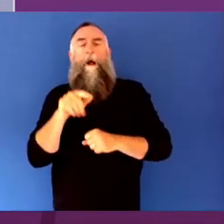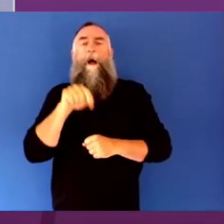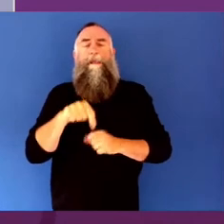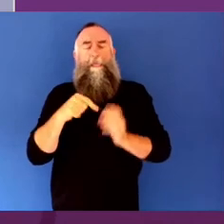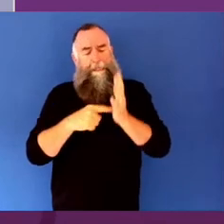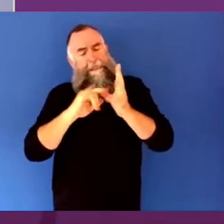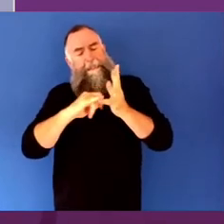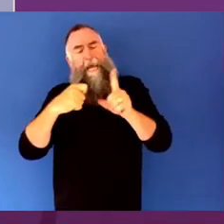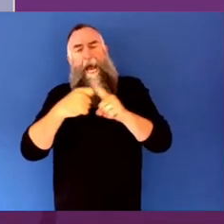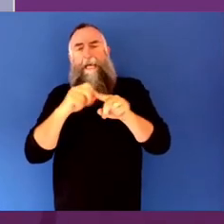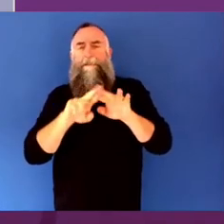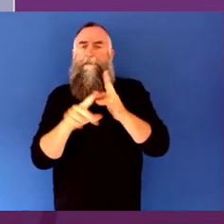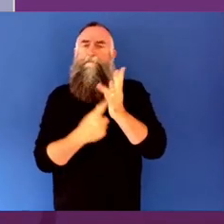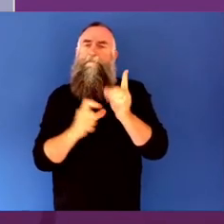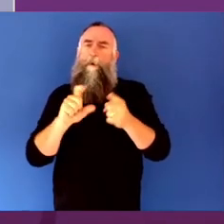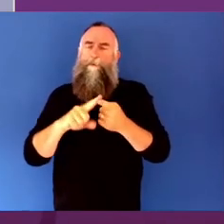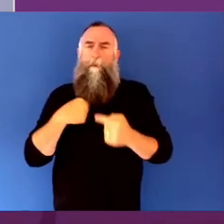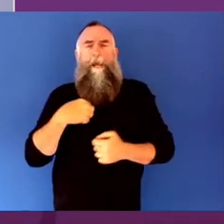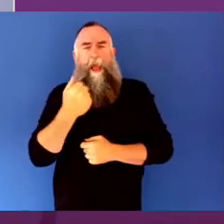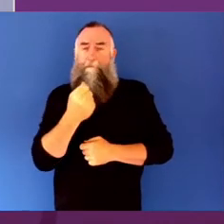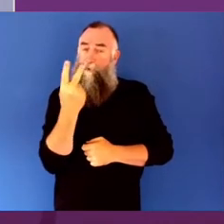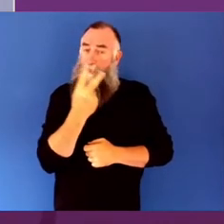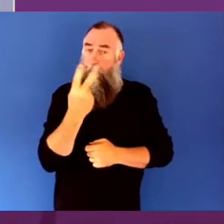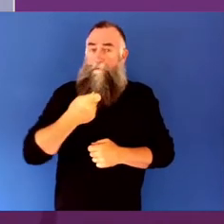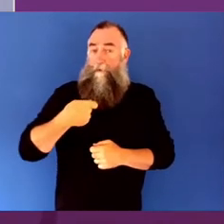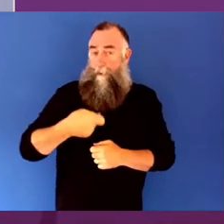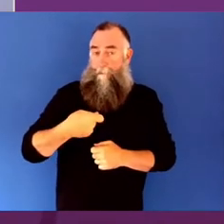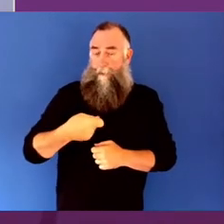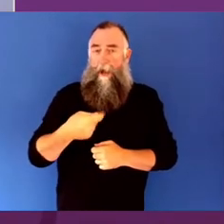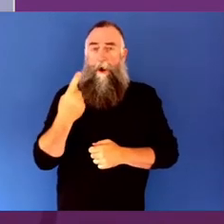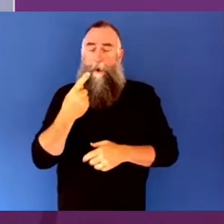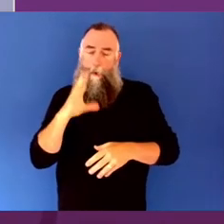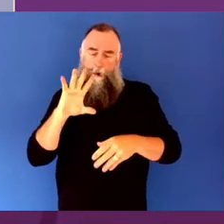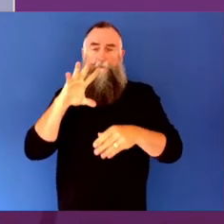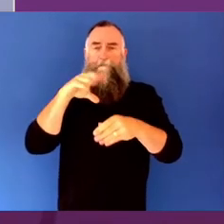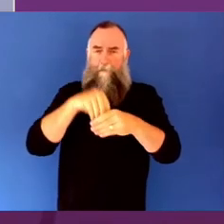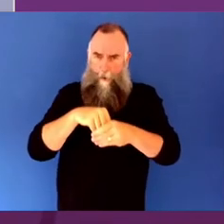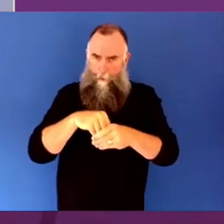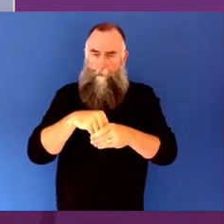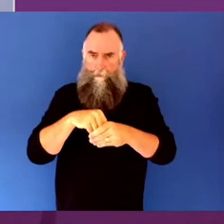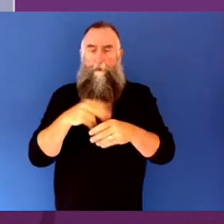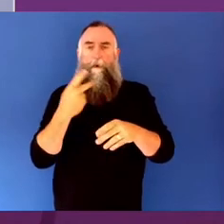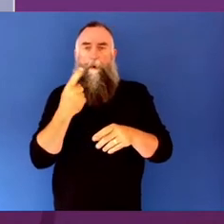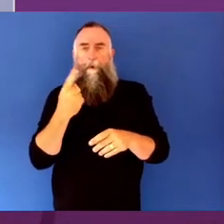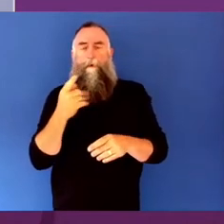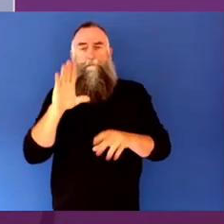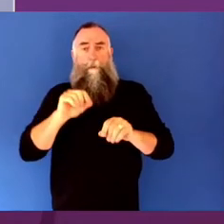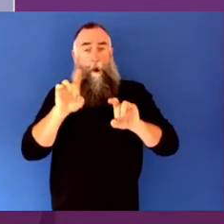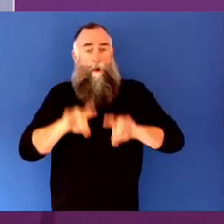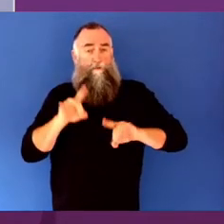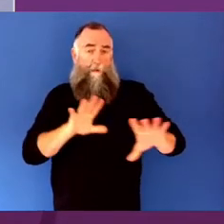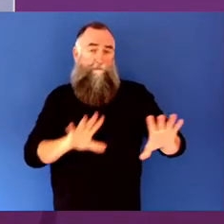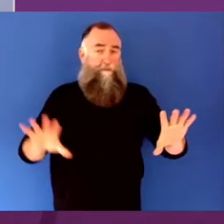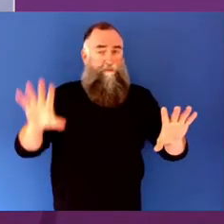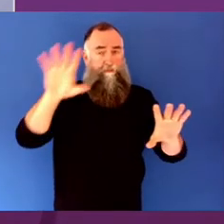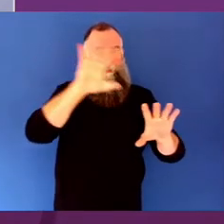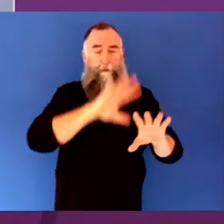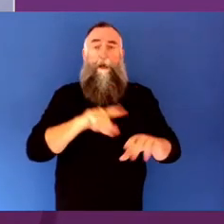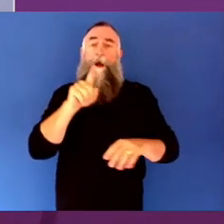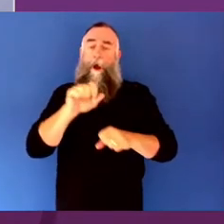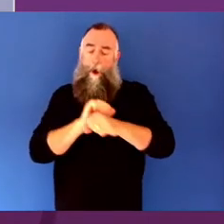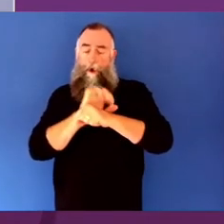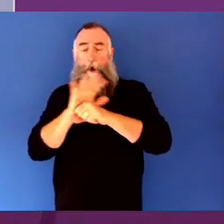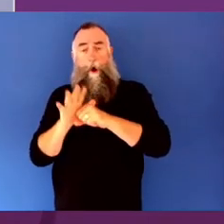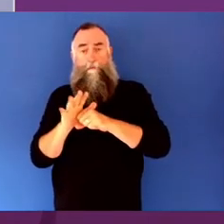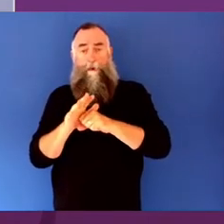expertise from across Australia and the cultural and creative sector. The COVID-19 pandemic has put pressure on the